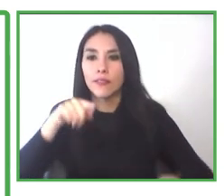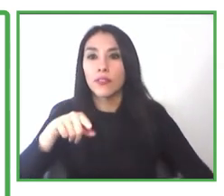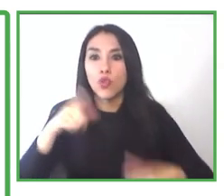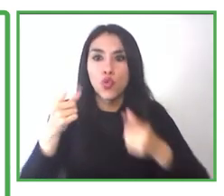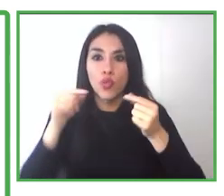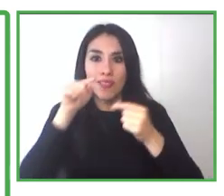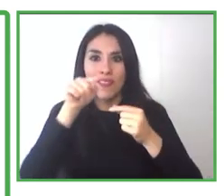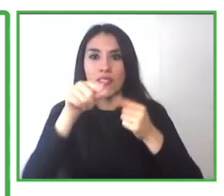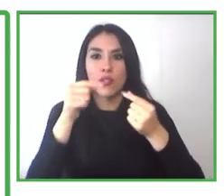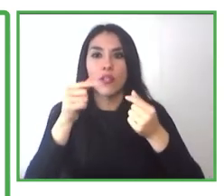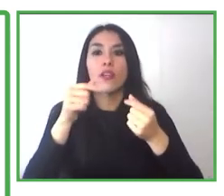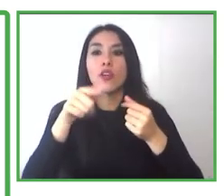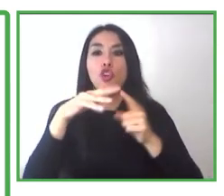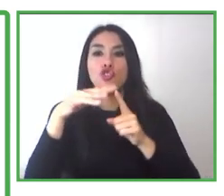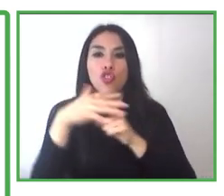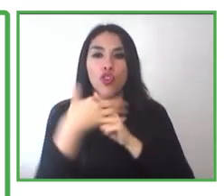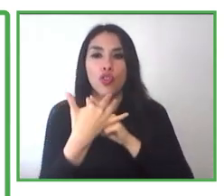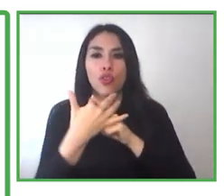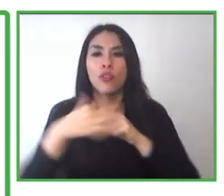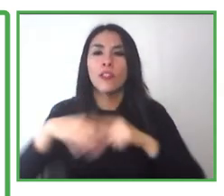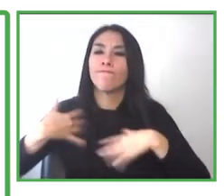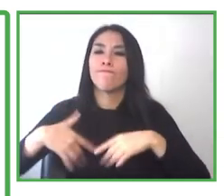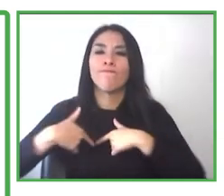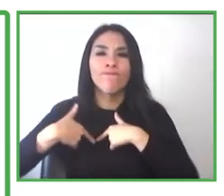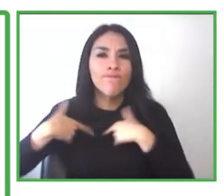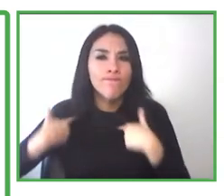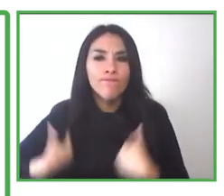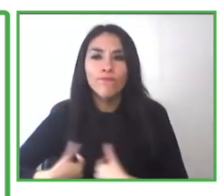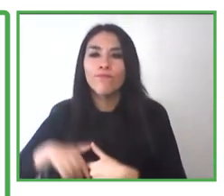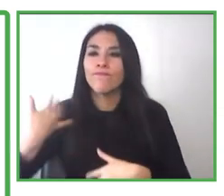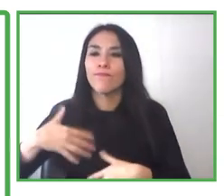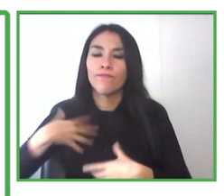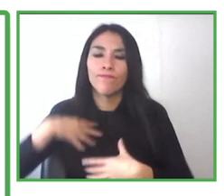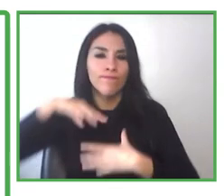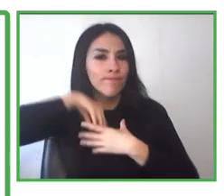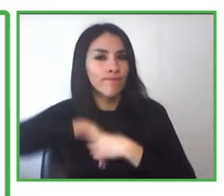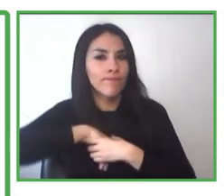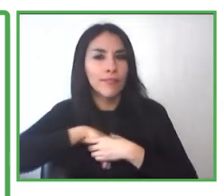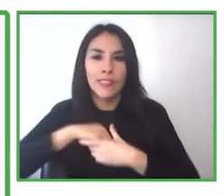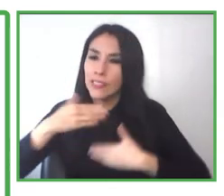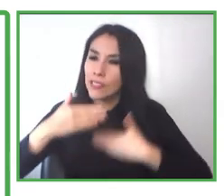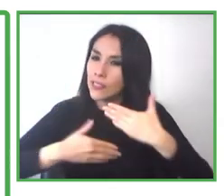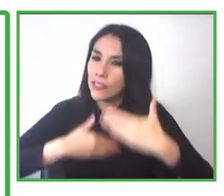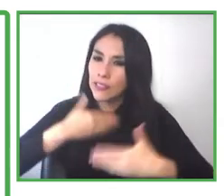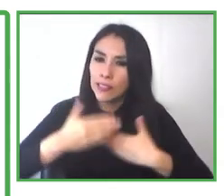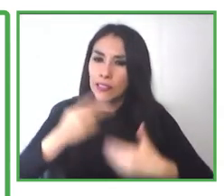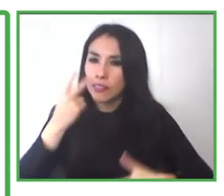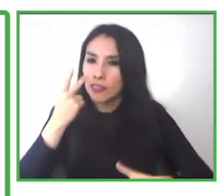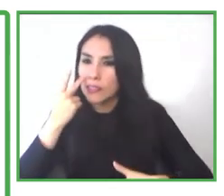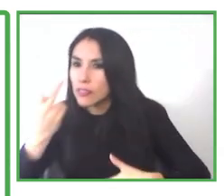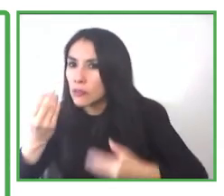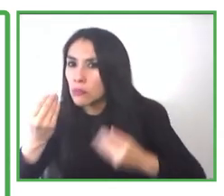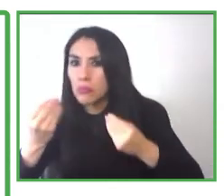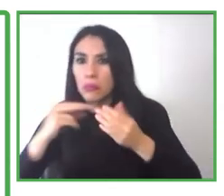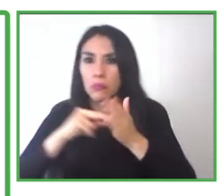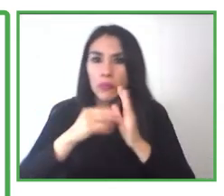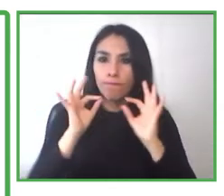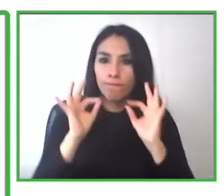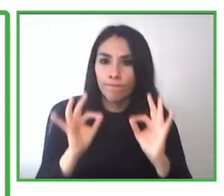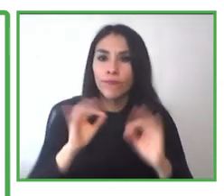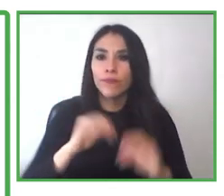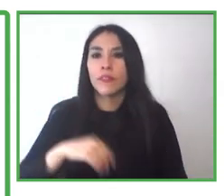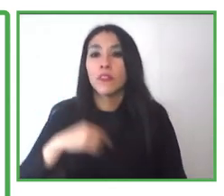the heart of the company. And we also believe that one of the best ways to do is to